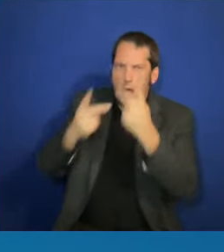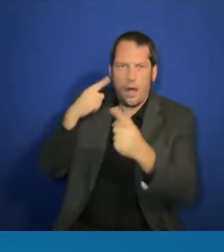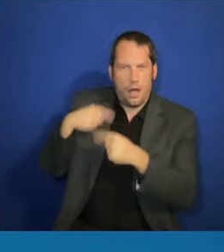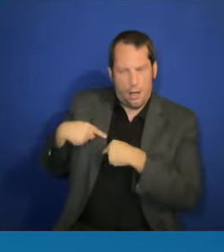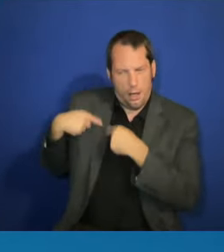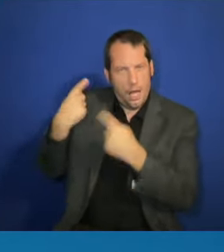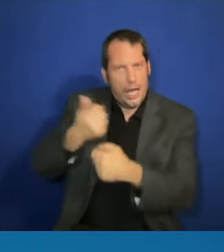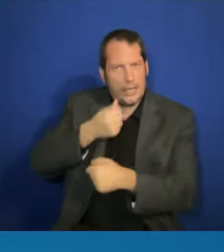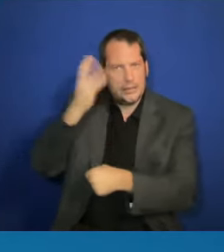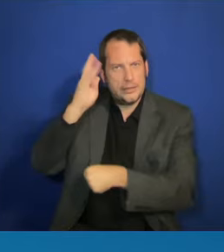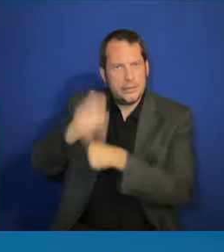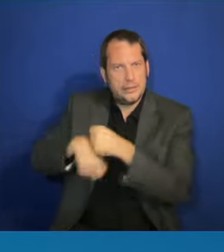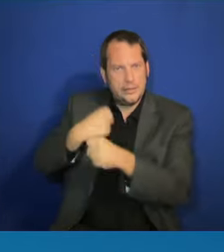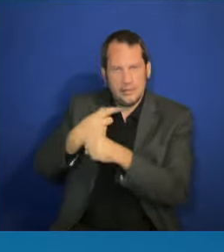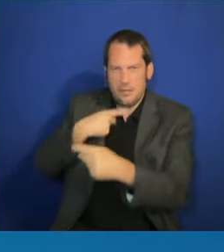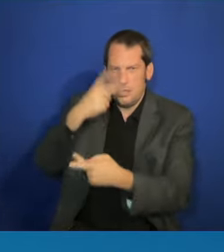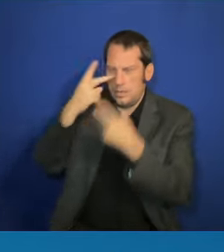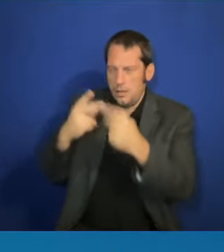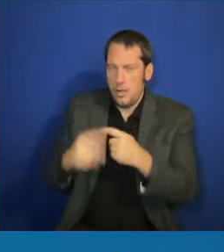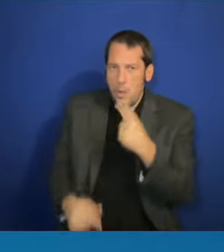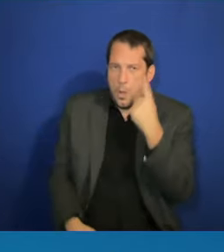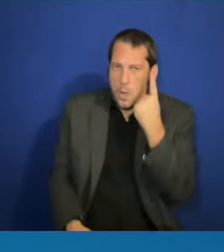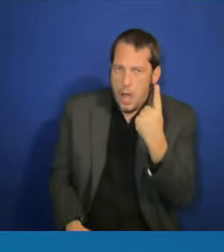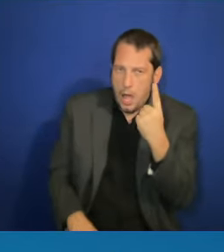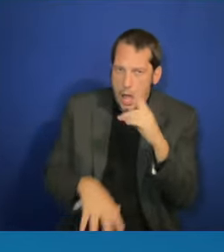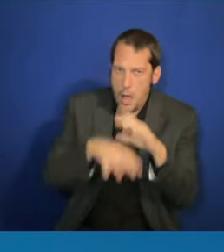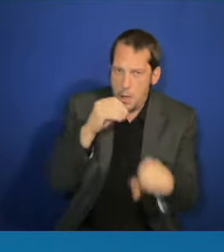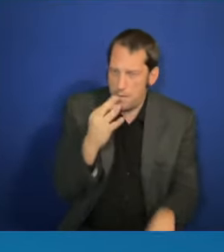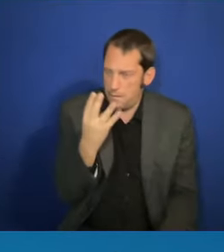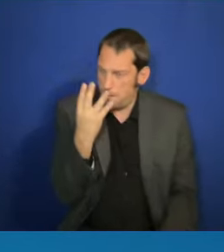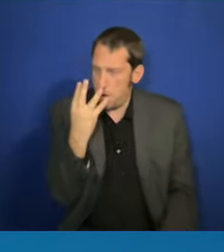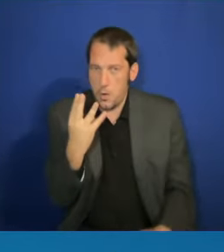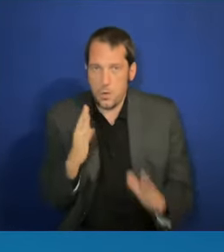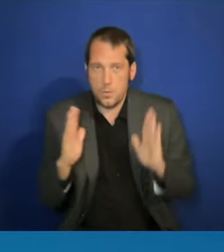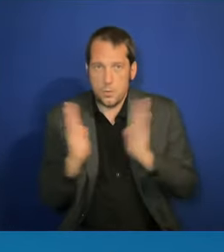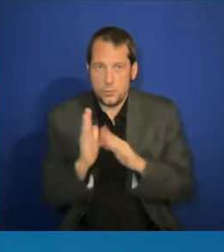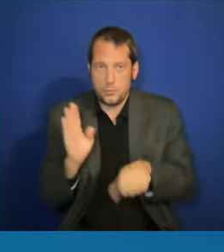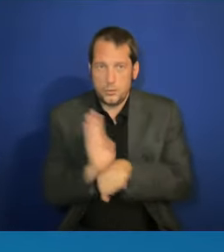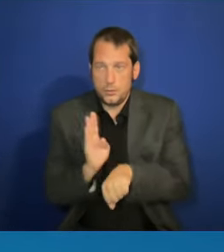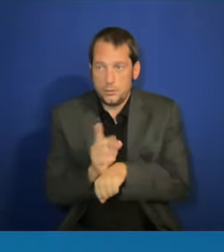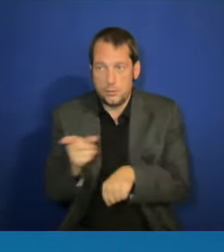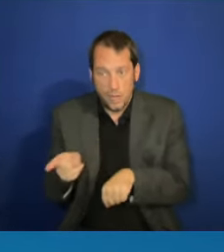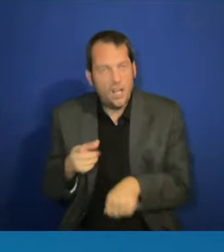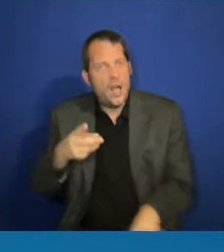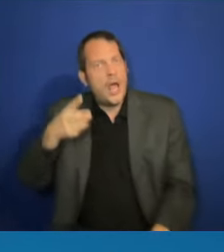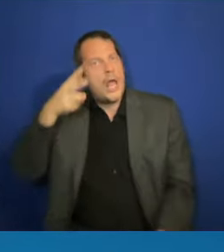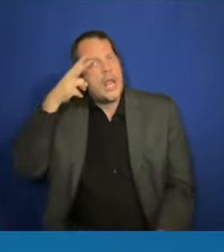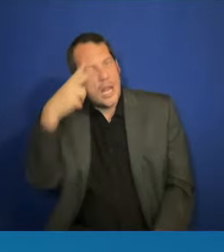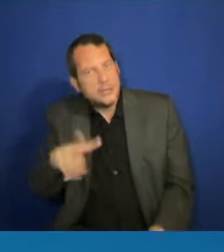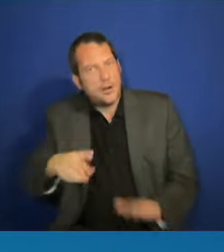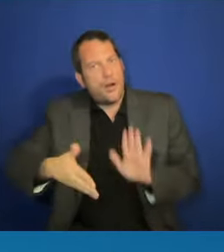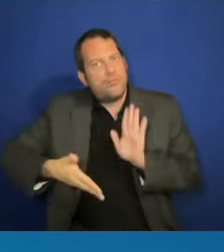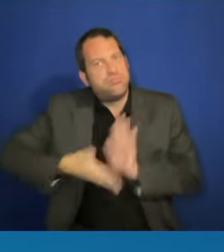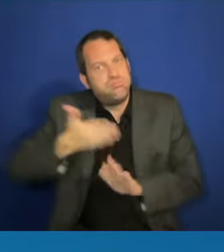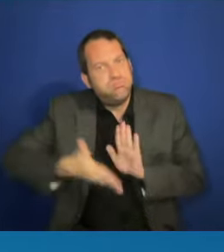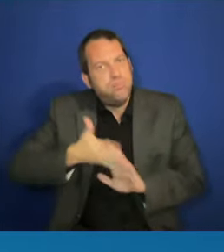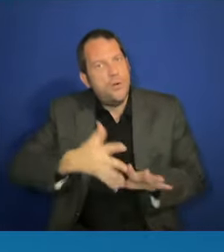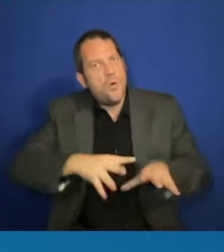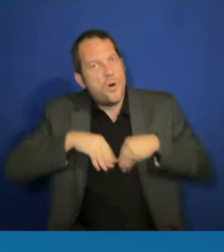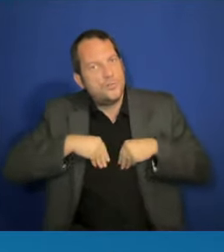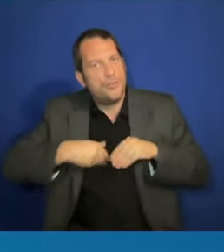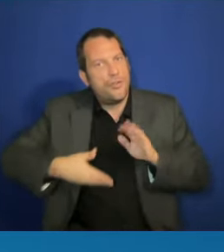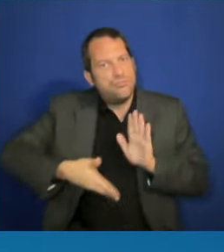businesses is led by and owned by a Latino small business owner. We are seeing exponential